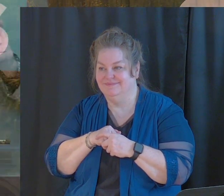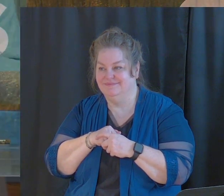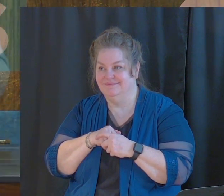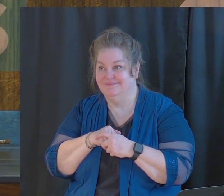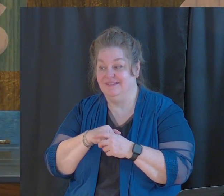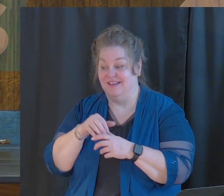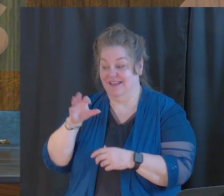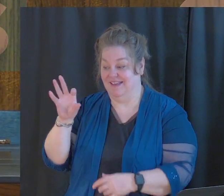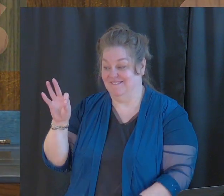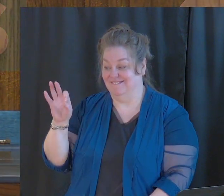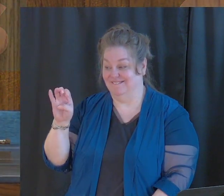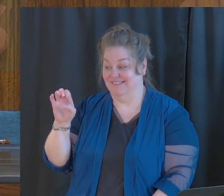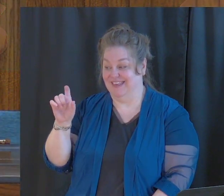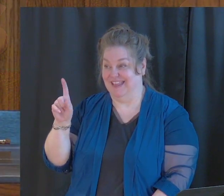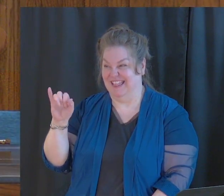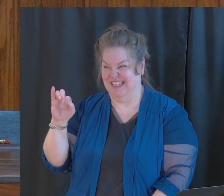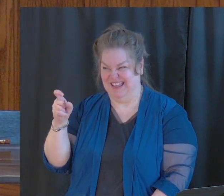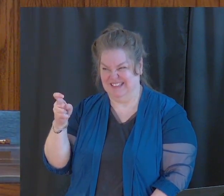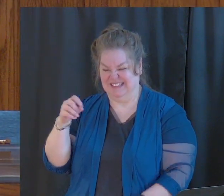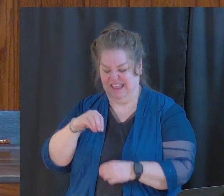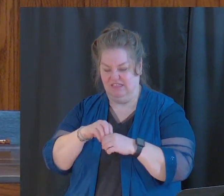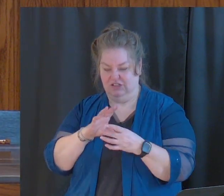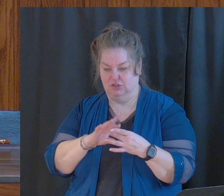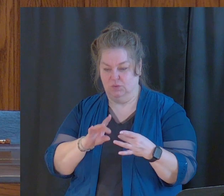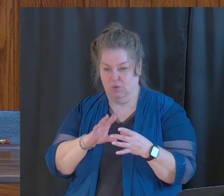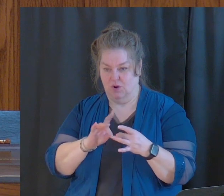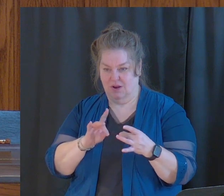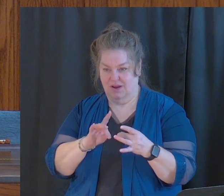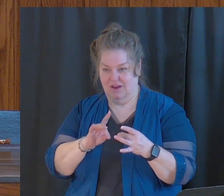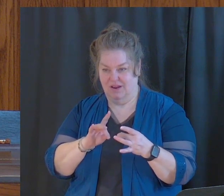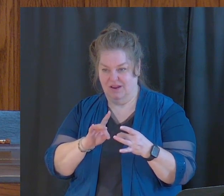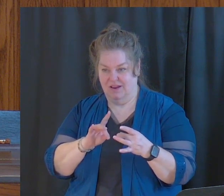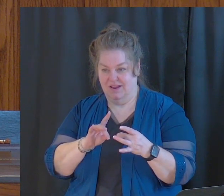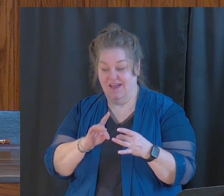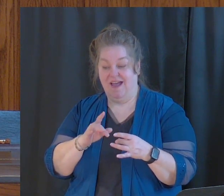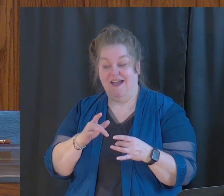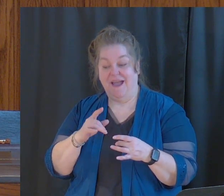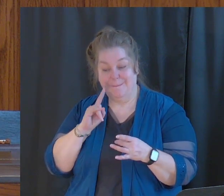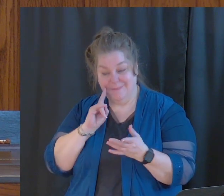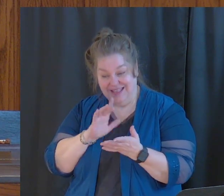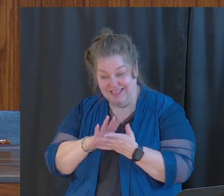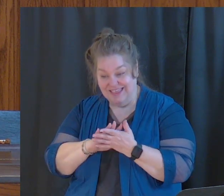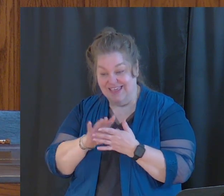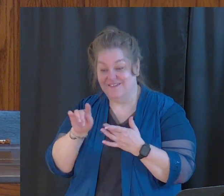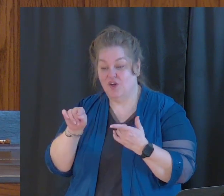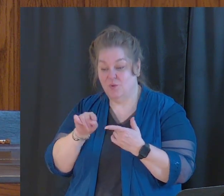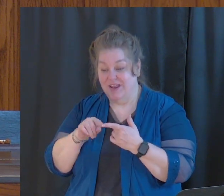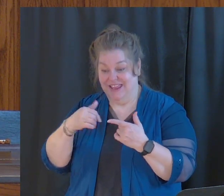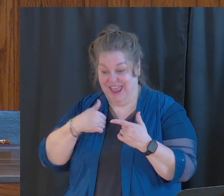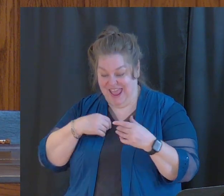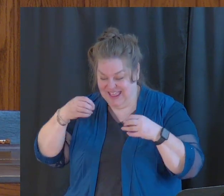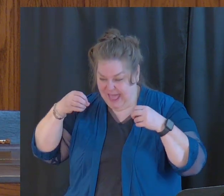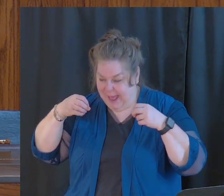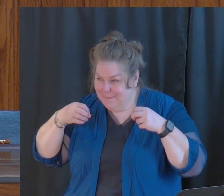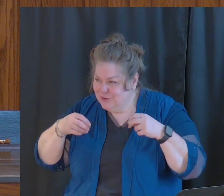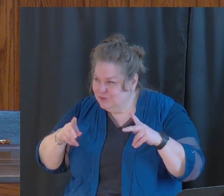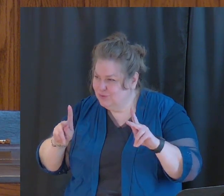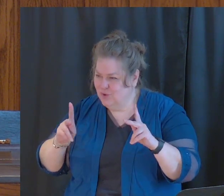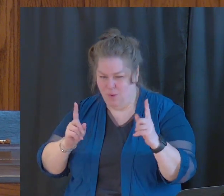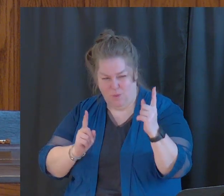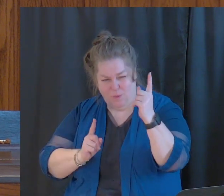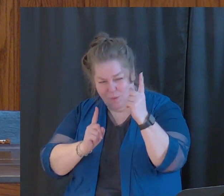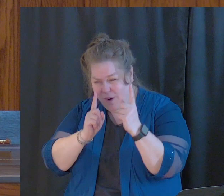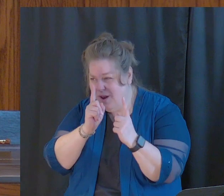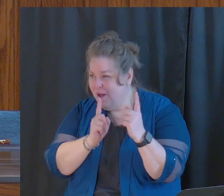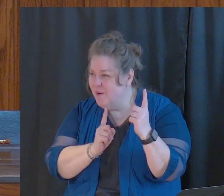Felix, I believe in the wholeness of my heart when he had this opportunity to have a one-on-one